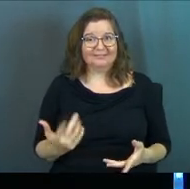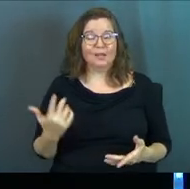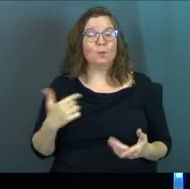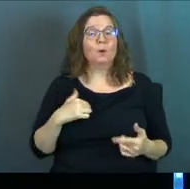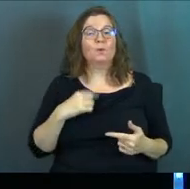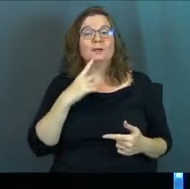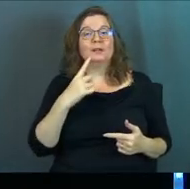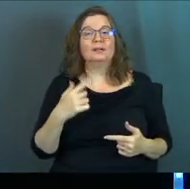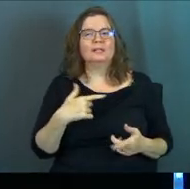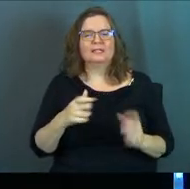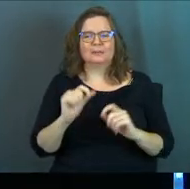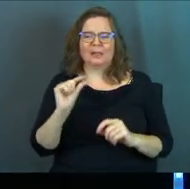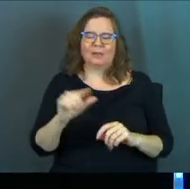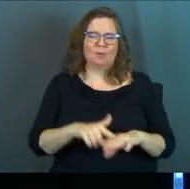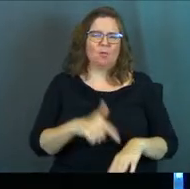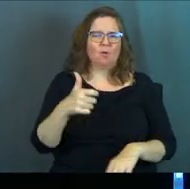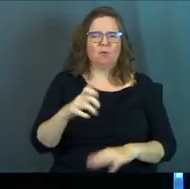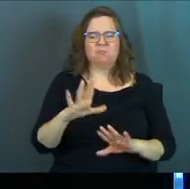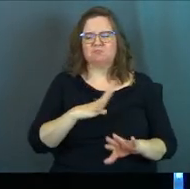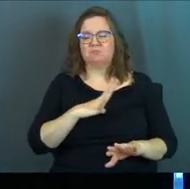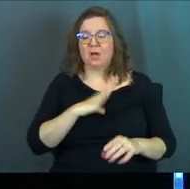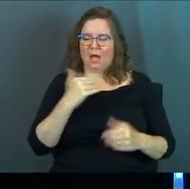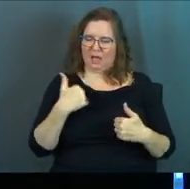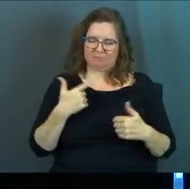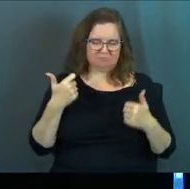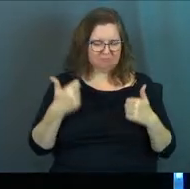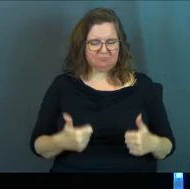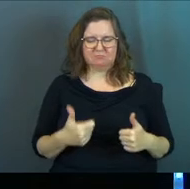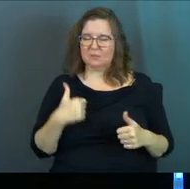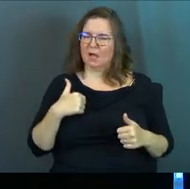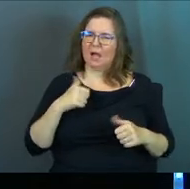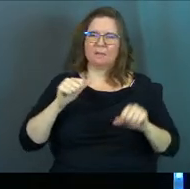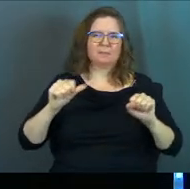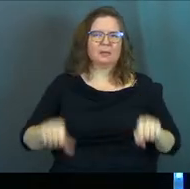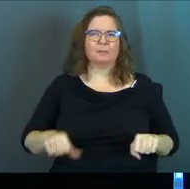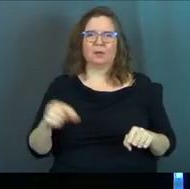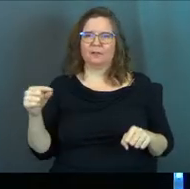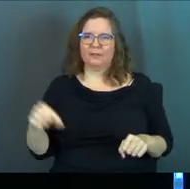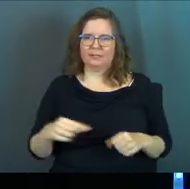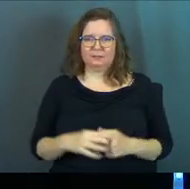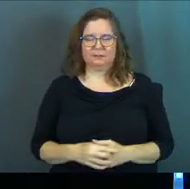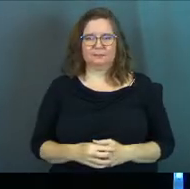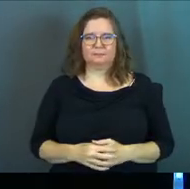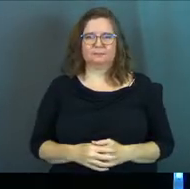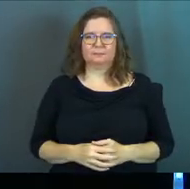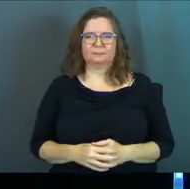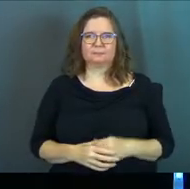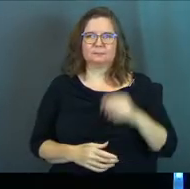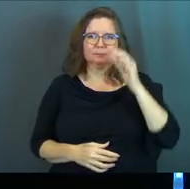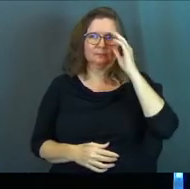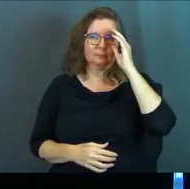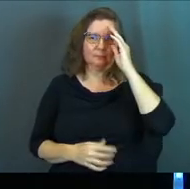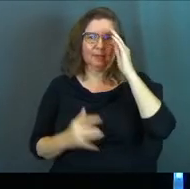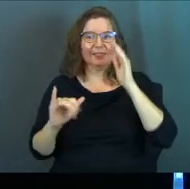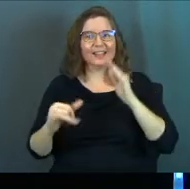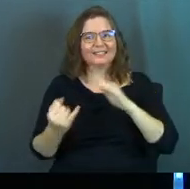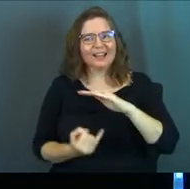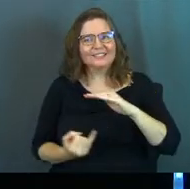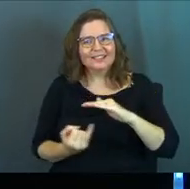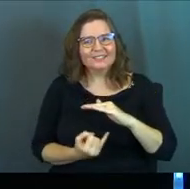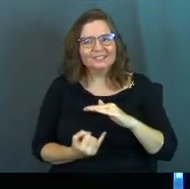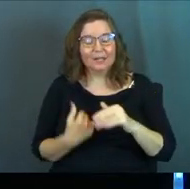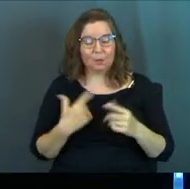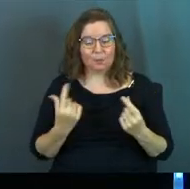And what we're saying is just give me a little longer. I've got this. I'm capable of this. That's isolation.